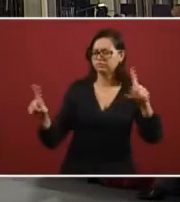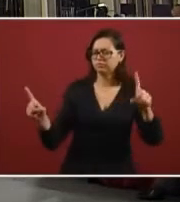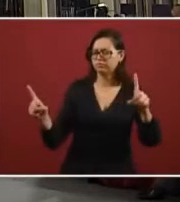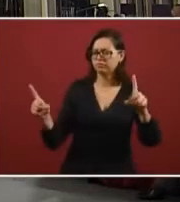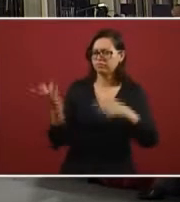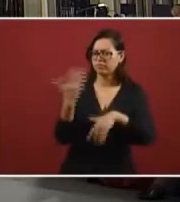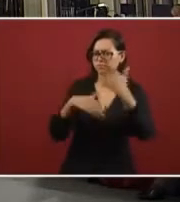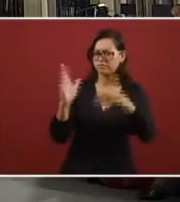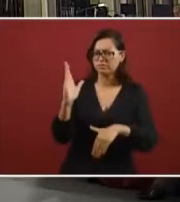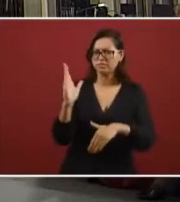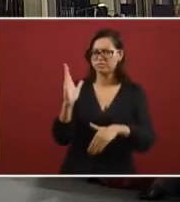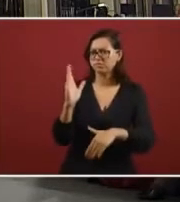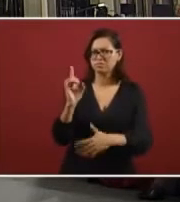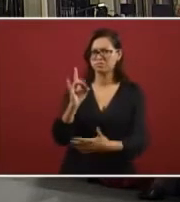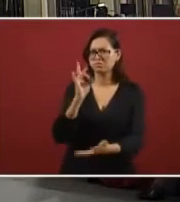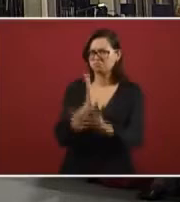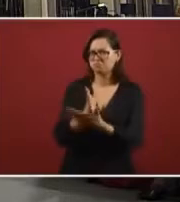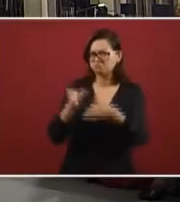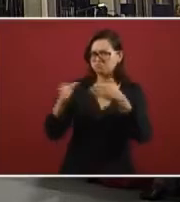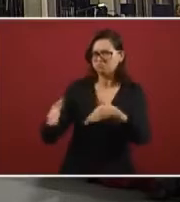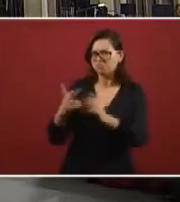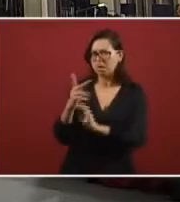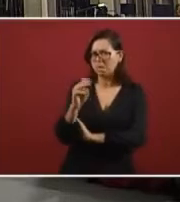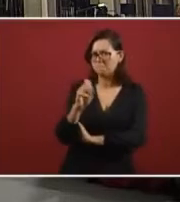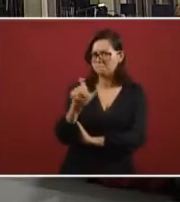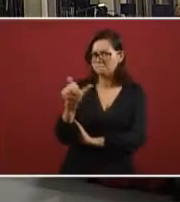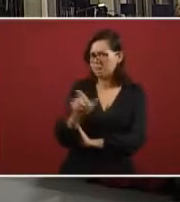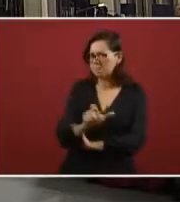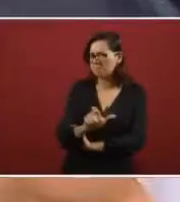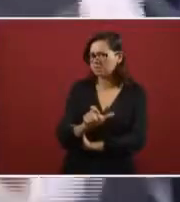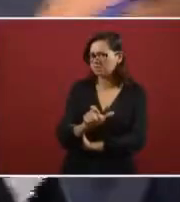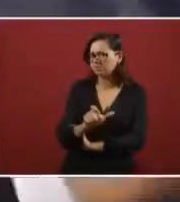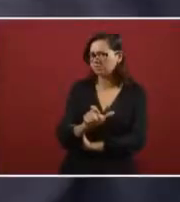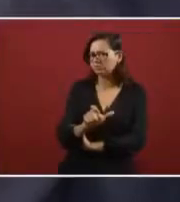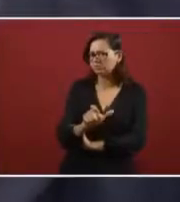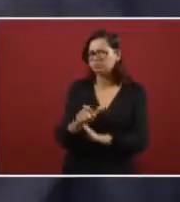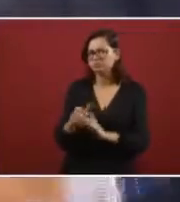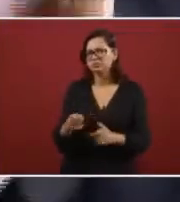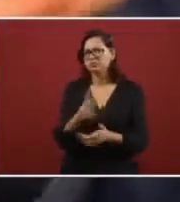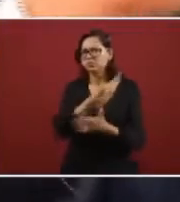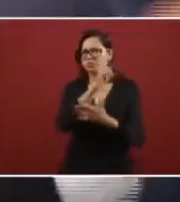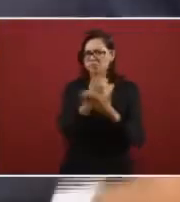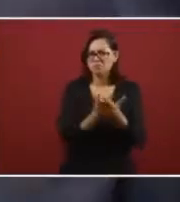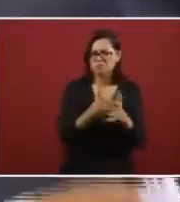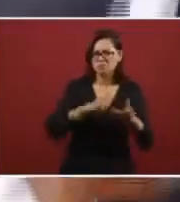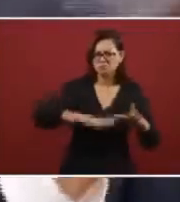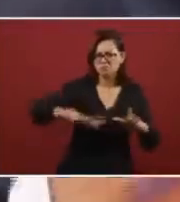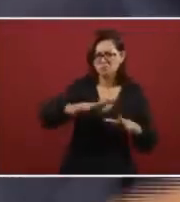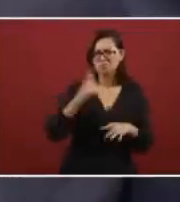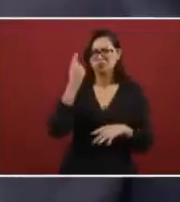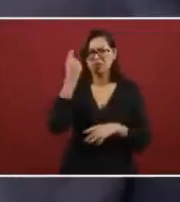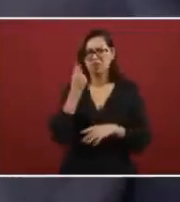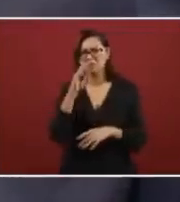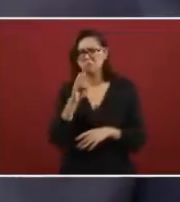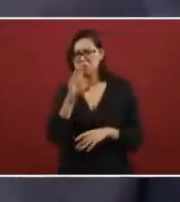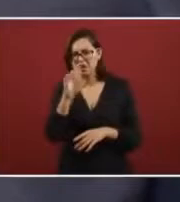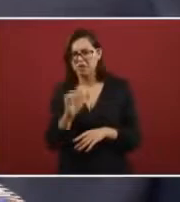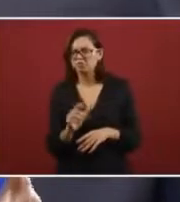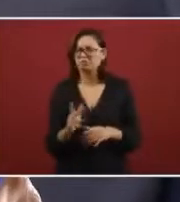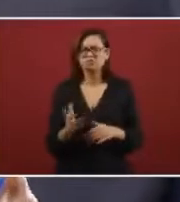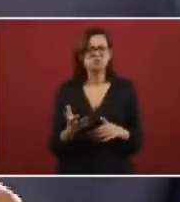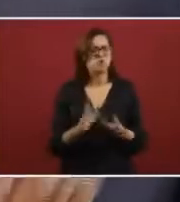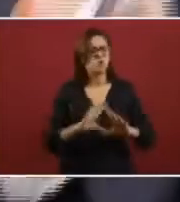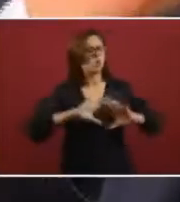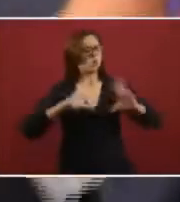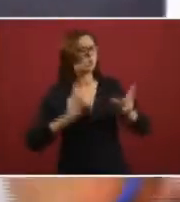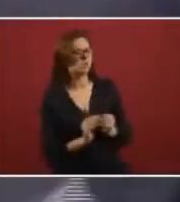then is completely Pemex as you were talking about the social programs and all that well it